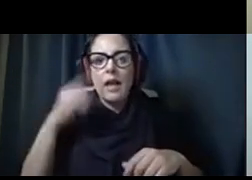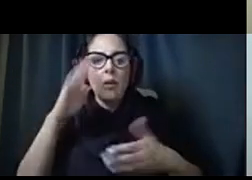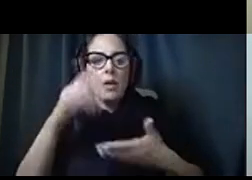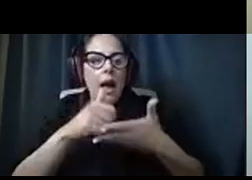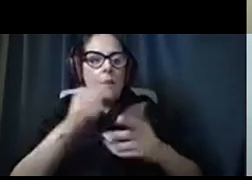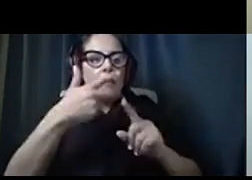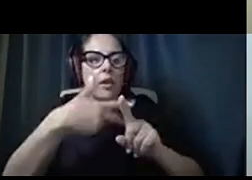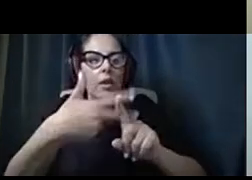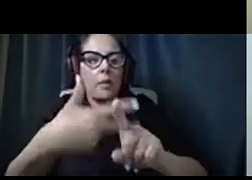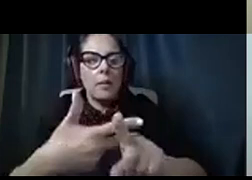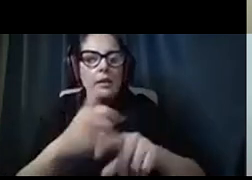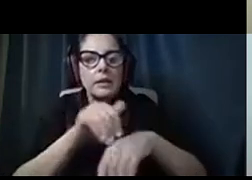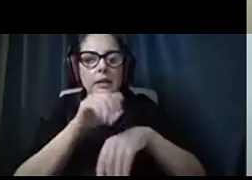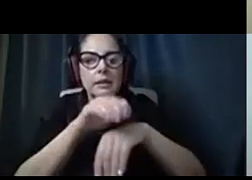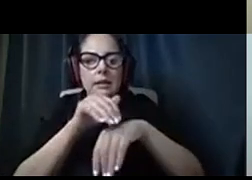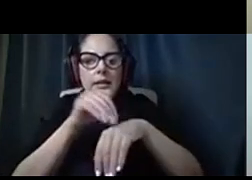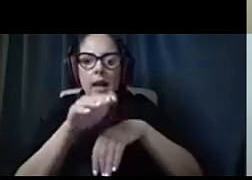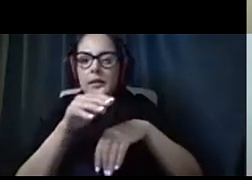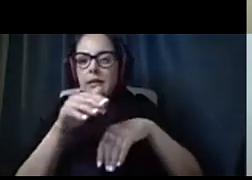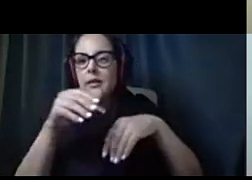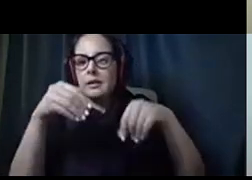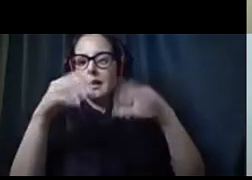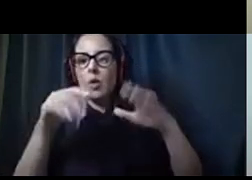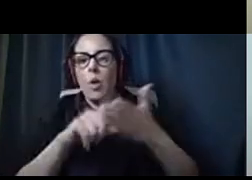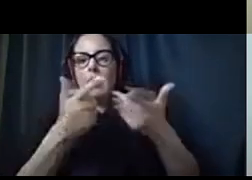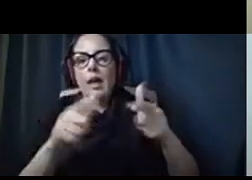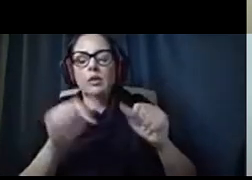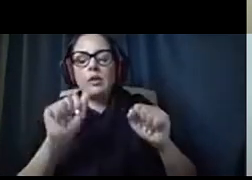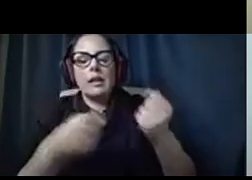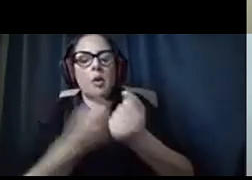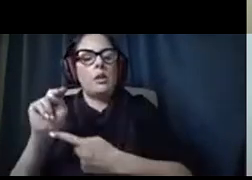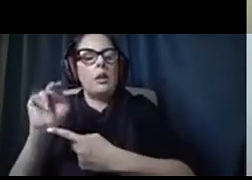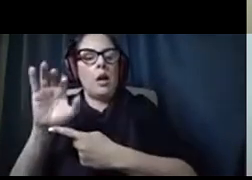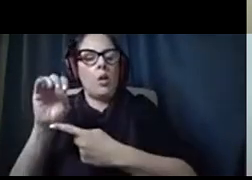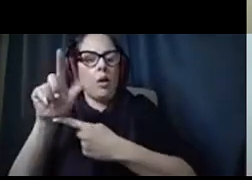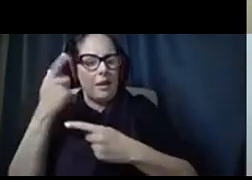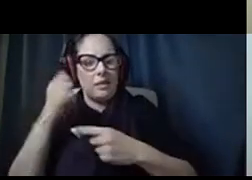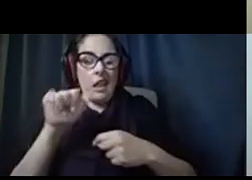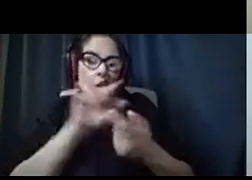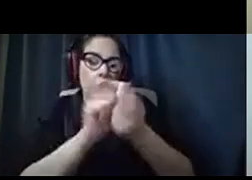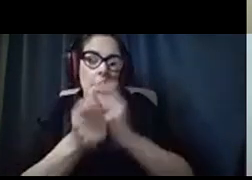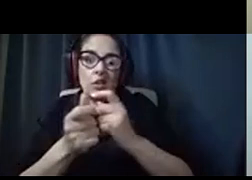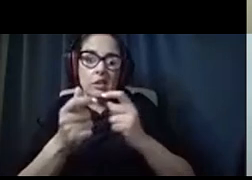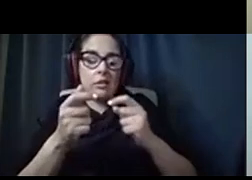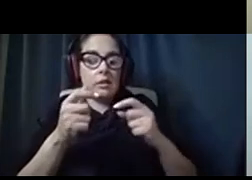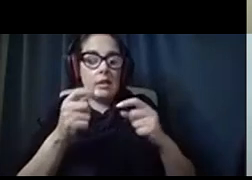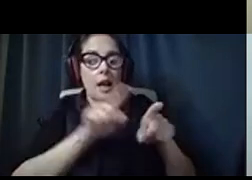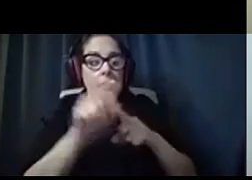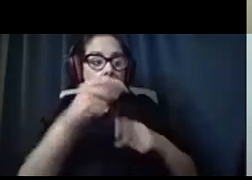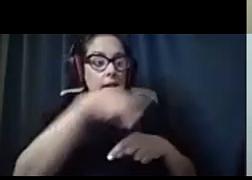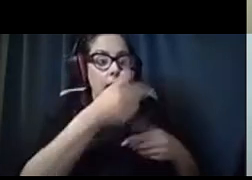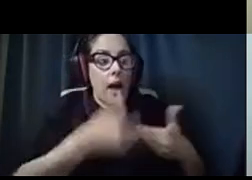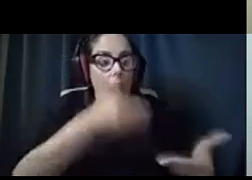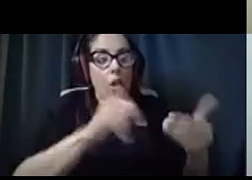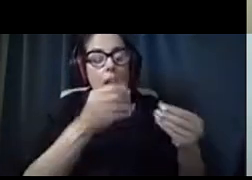a question about what languages you can support because that changes very frequently as they hire and lose